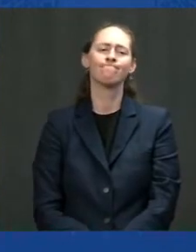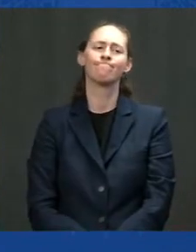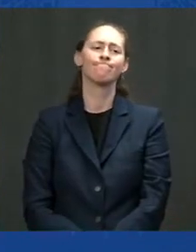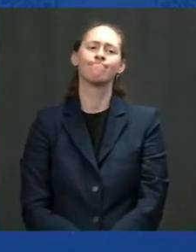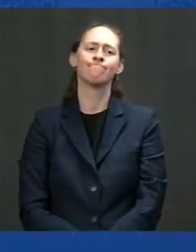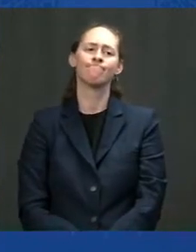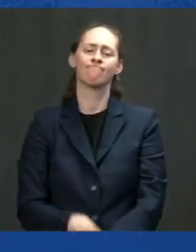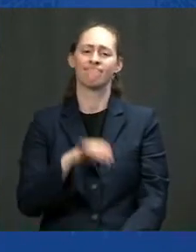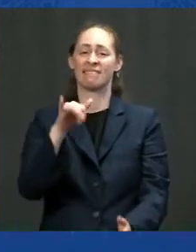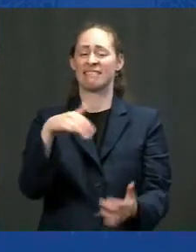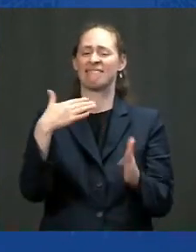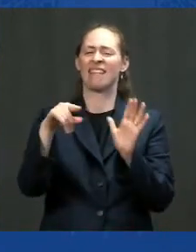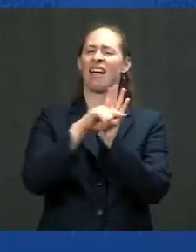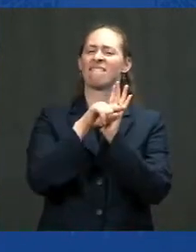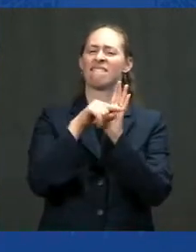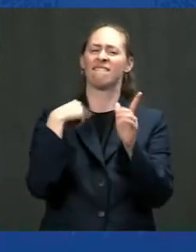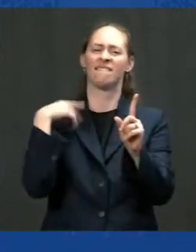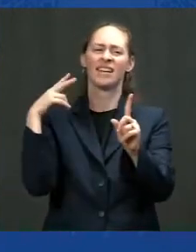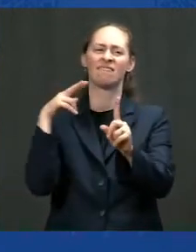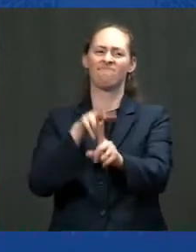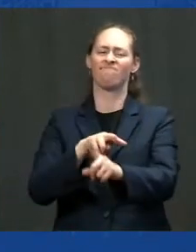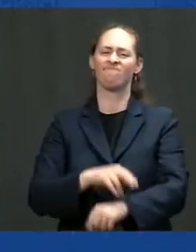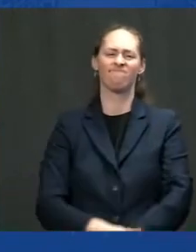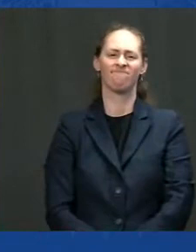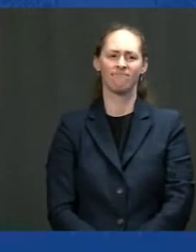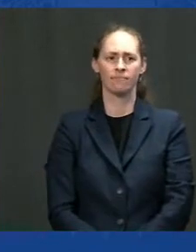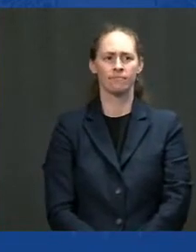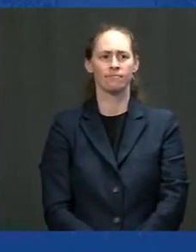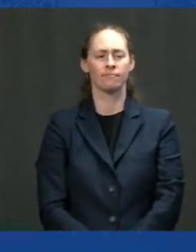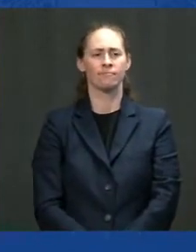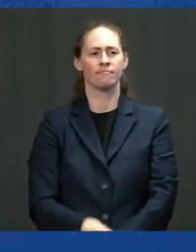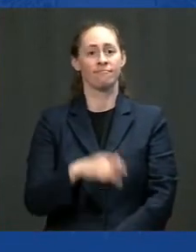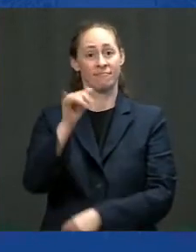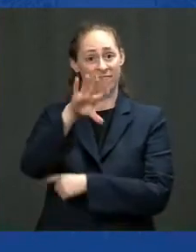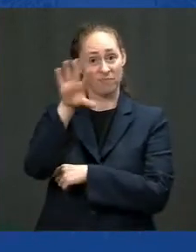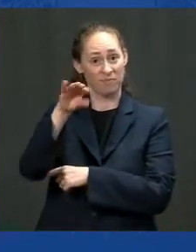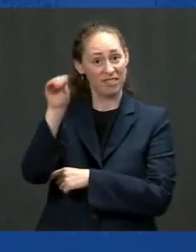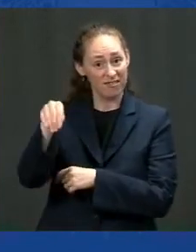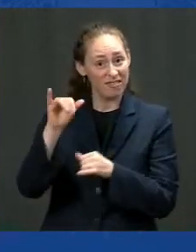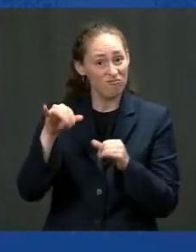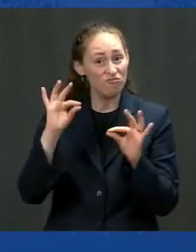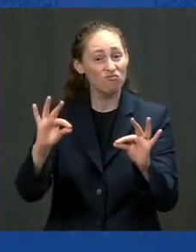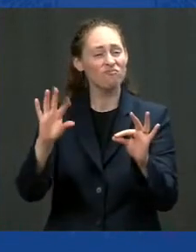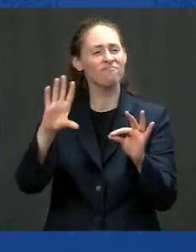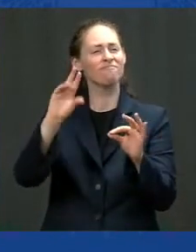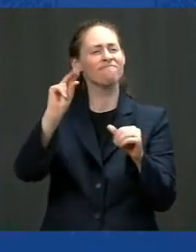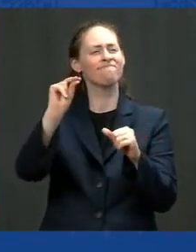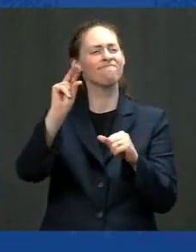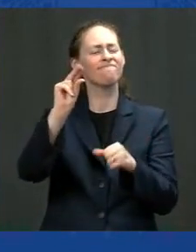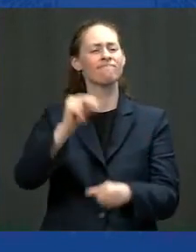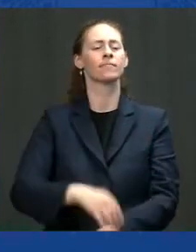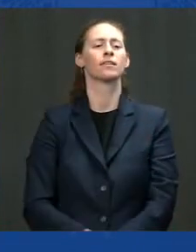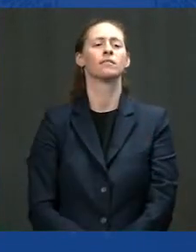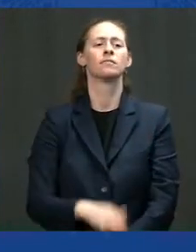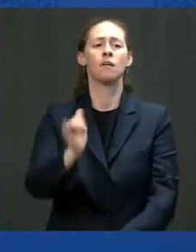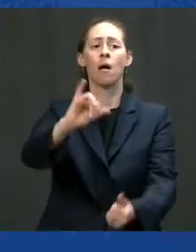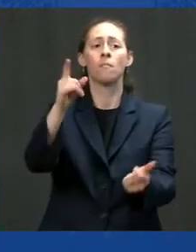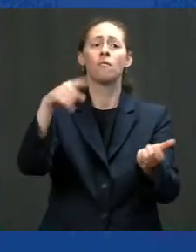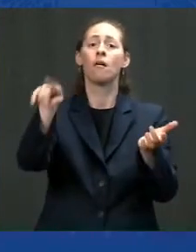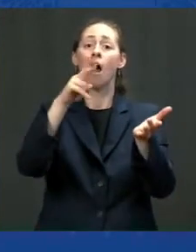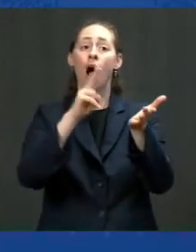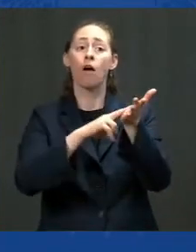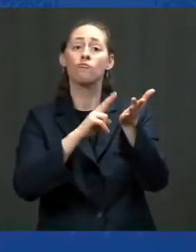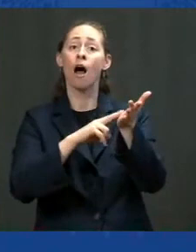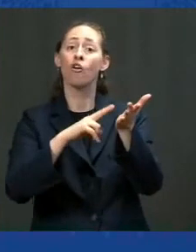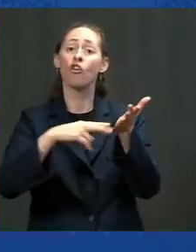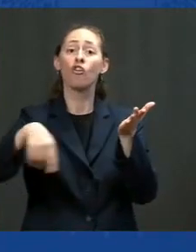First, 55 percent is not high enough. And second, contractors don't have to tell us the total domestic